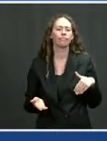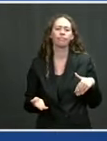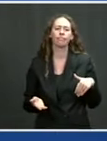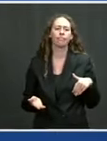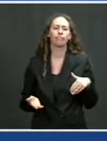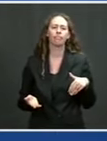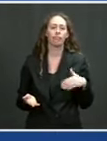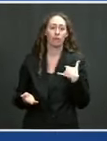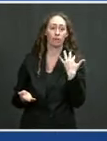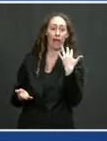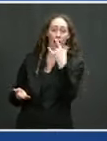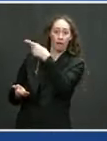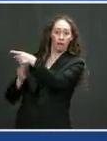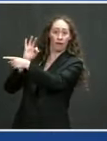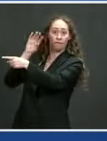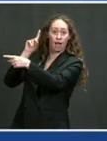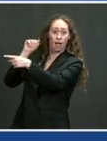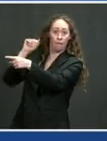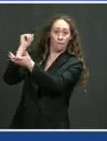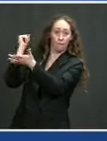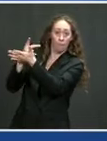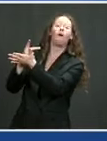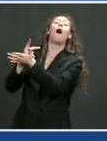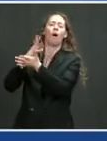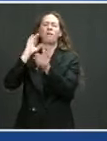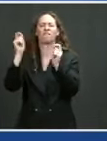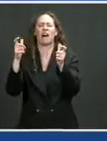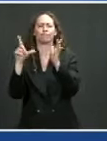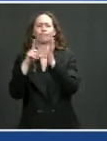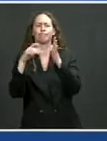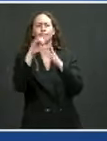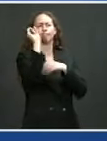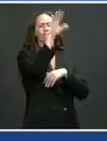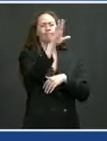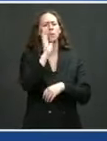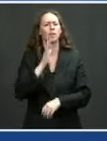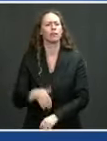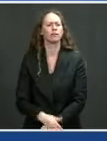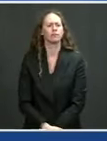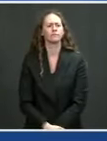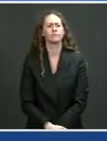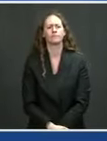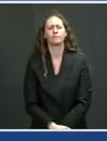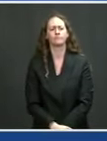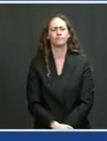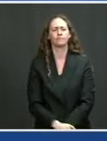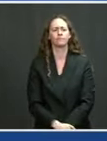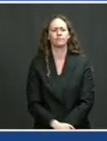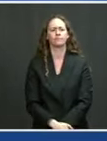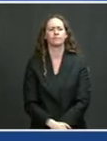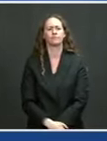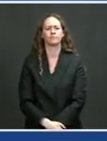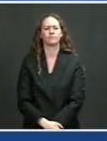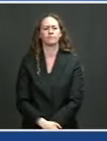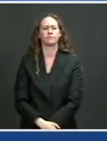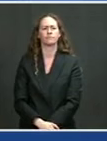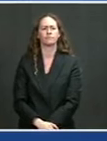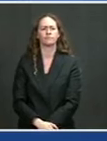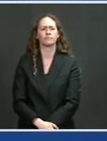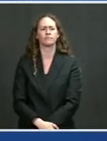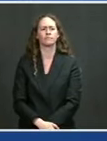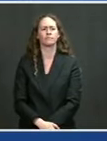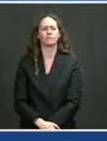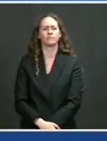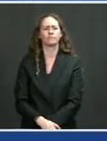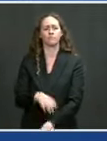This is all the AstraZeneca vaccine produced in the United States. All of it will be sent to other countries. And today,